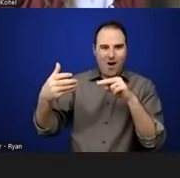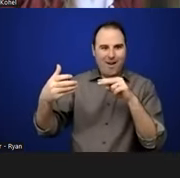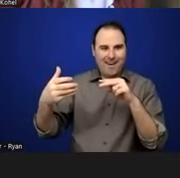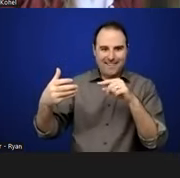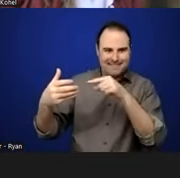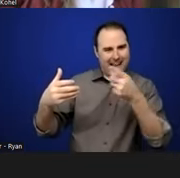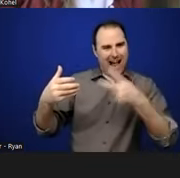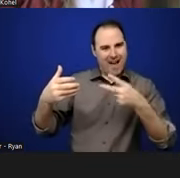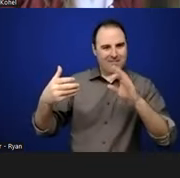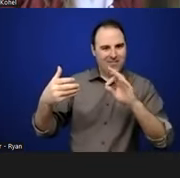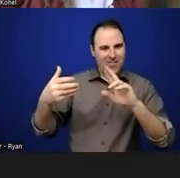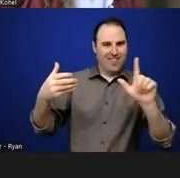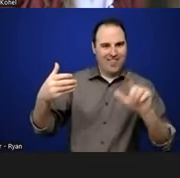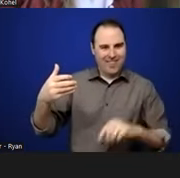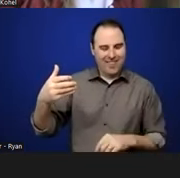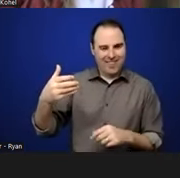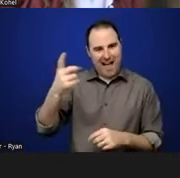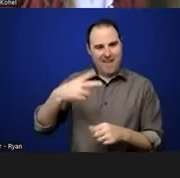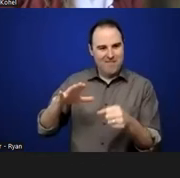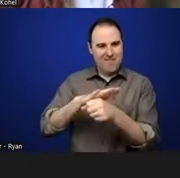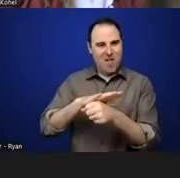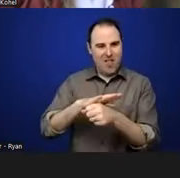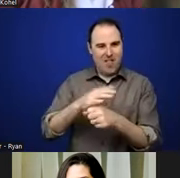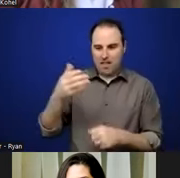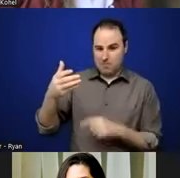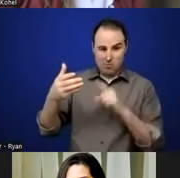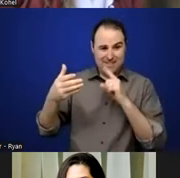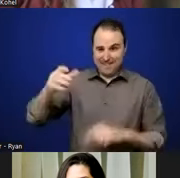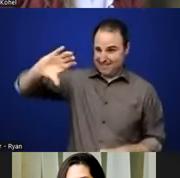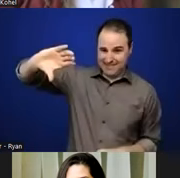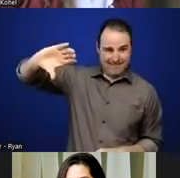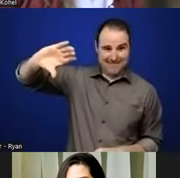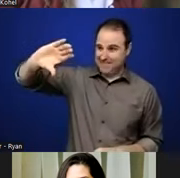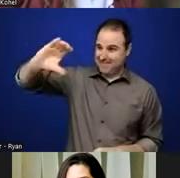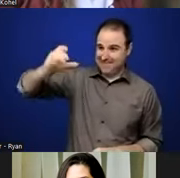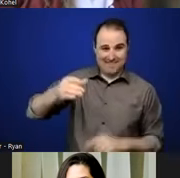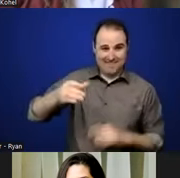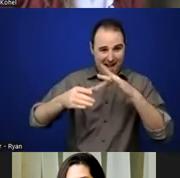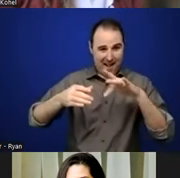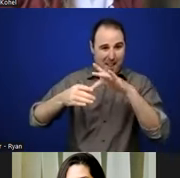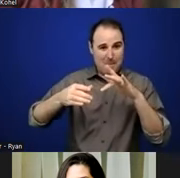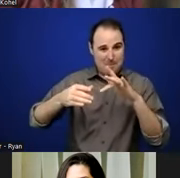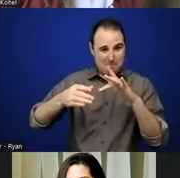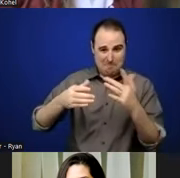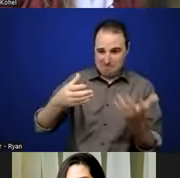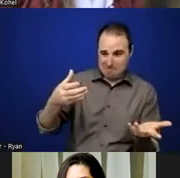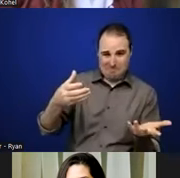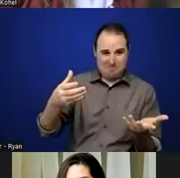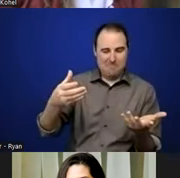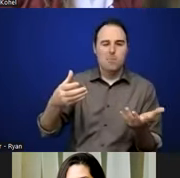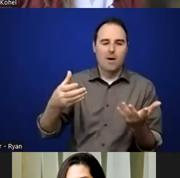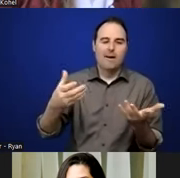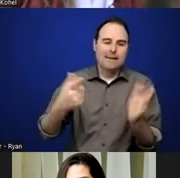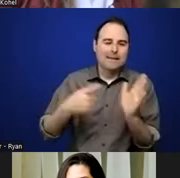so I do have a positivity about that, that I've just had to recognize. But so I think that inside of projects, I get really